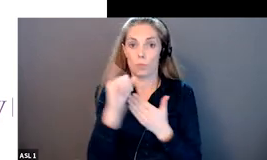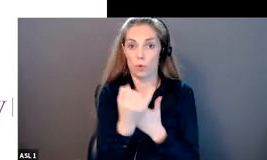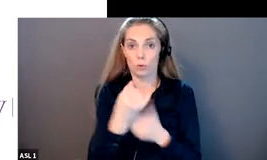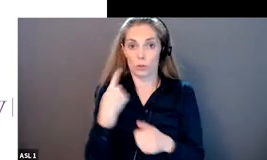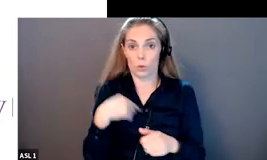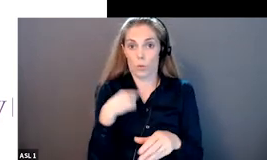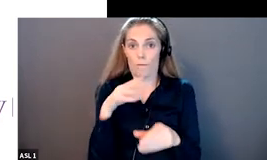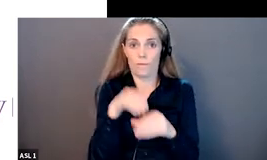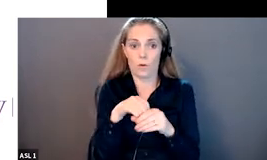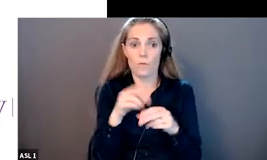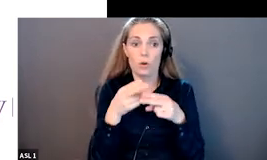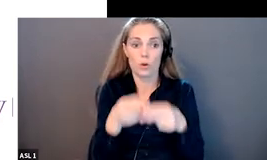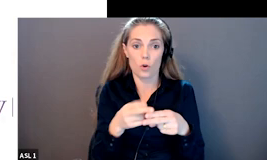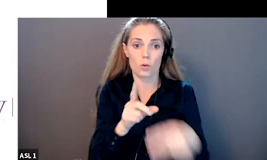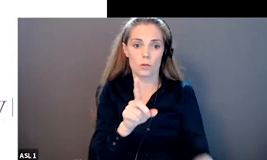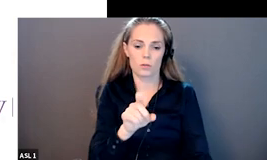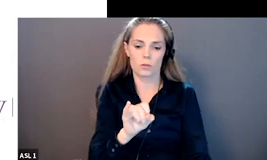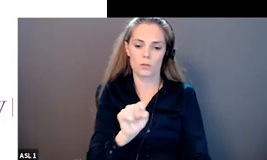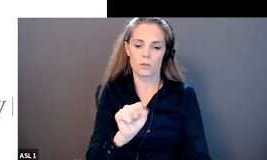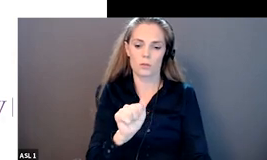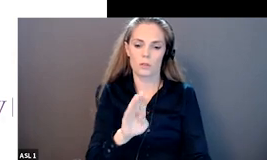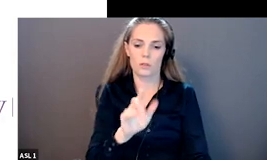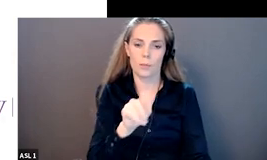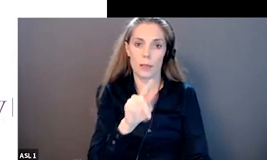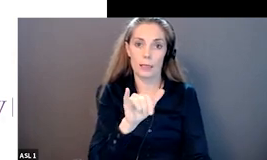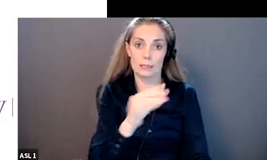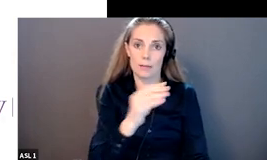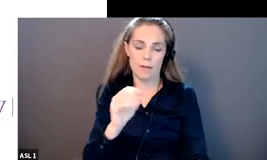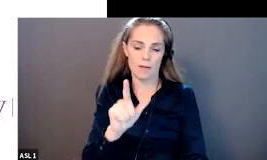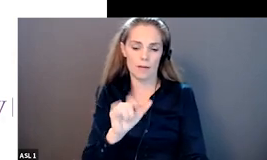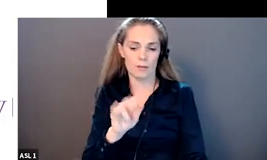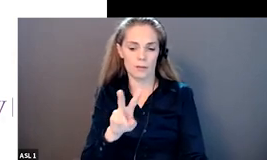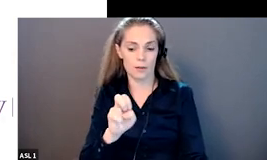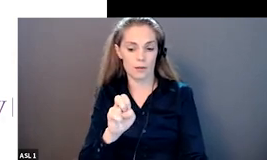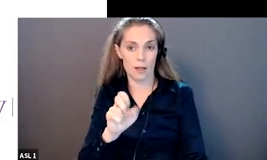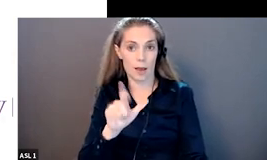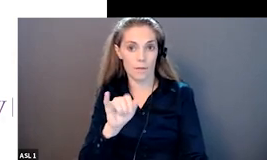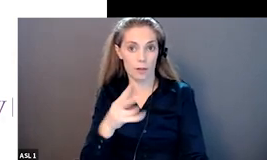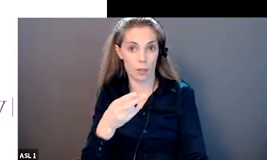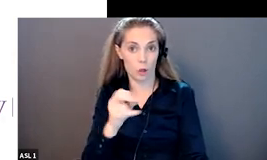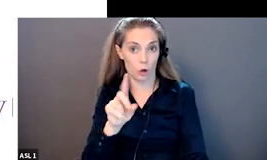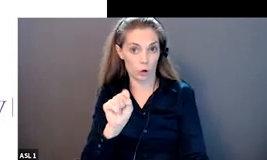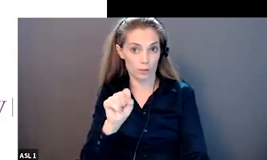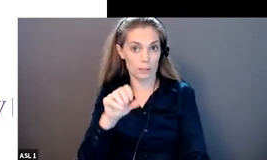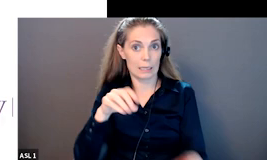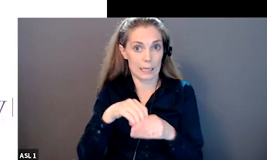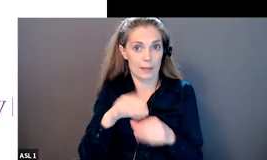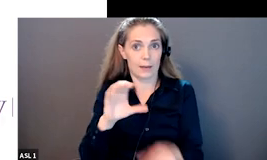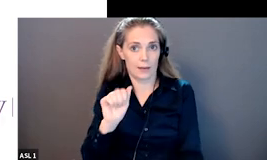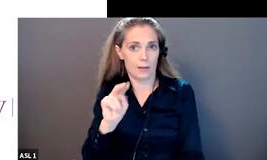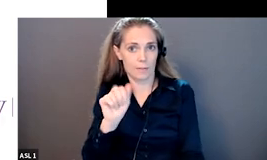we'll first give you an overview of the project of the pilot project that we've been involved with we'll discuss